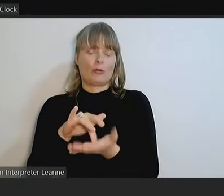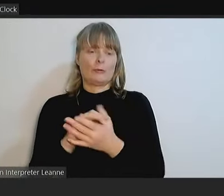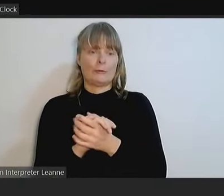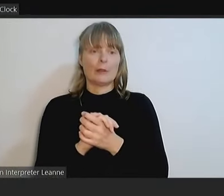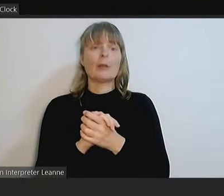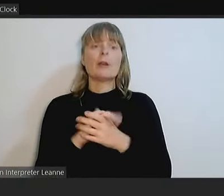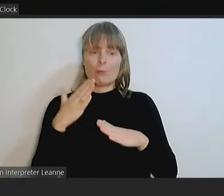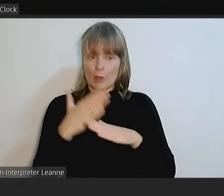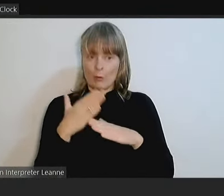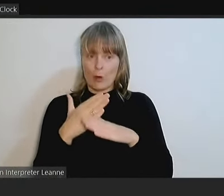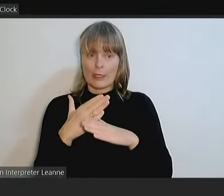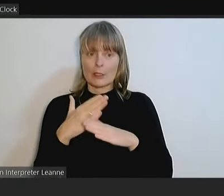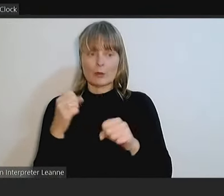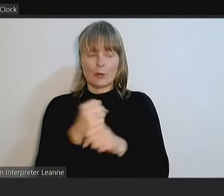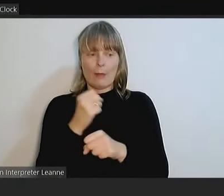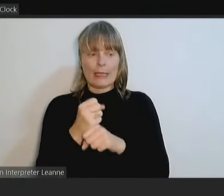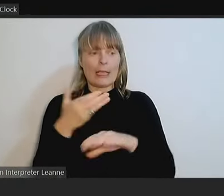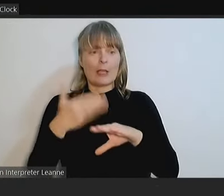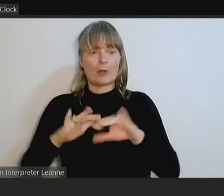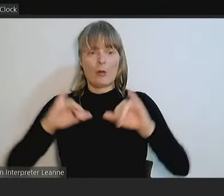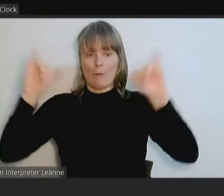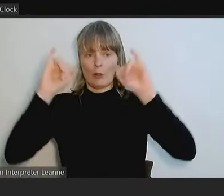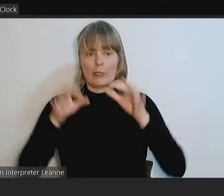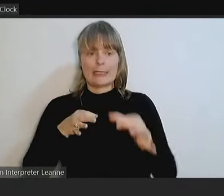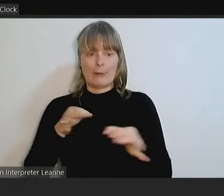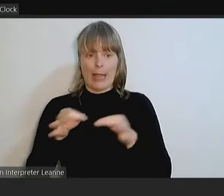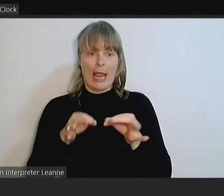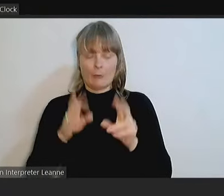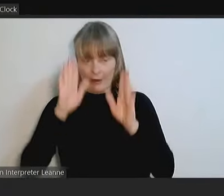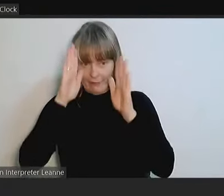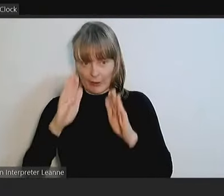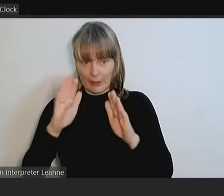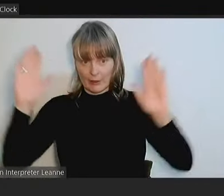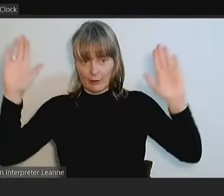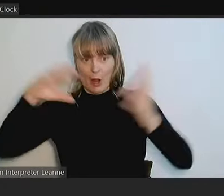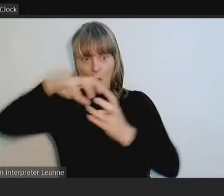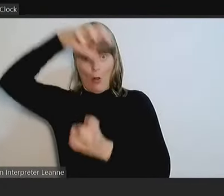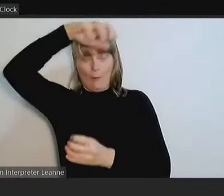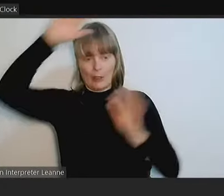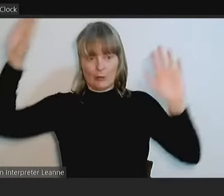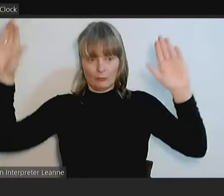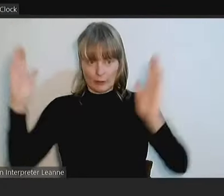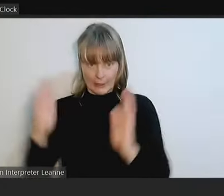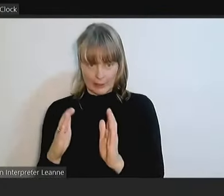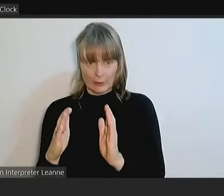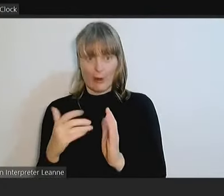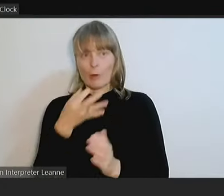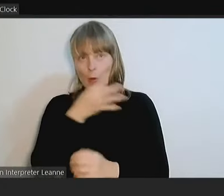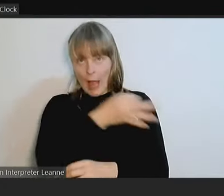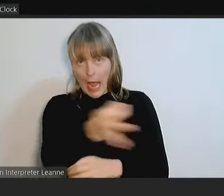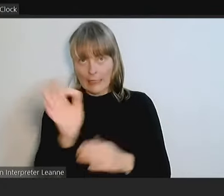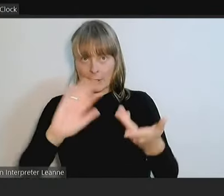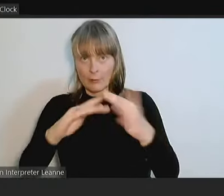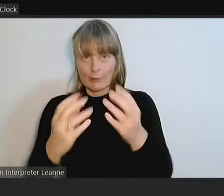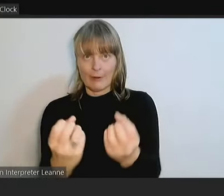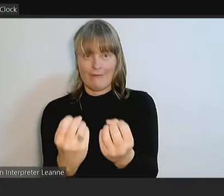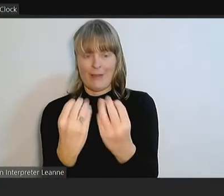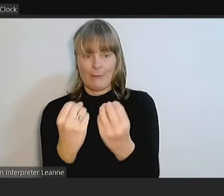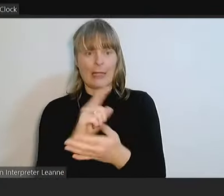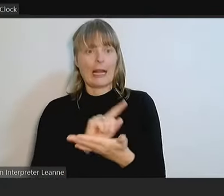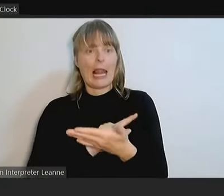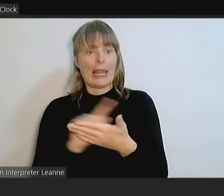with a focus on emissions reduction and will be asking for community feedback on a draft later this year. We have question two.